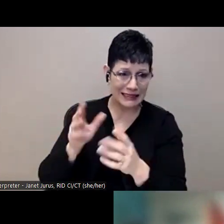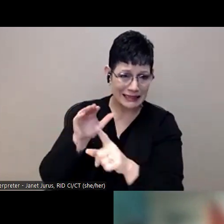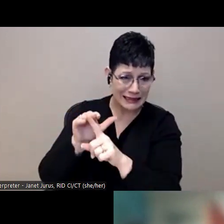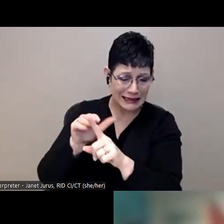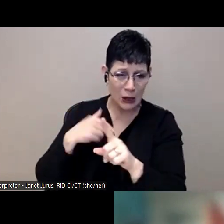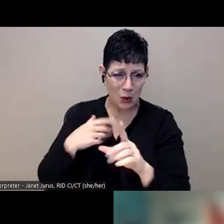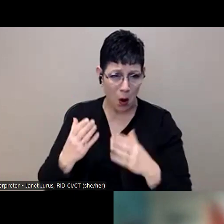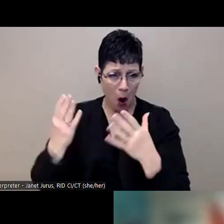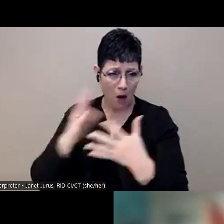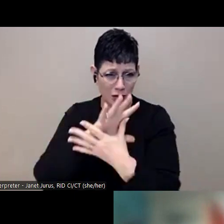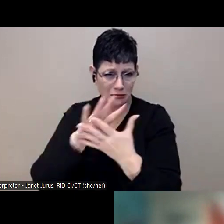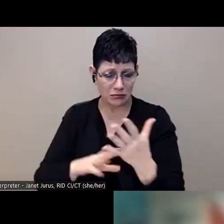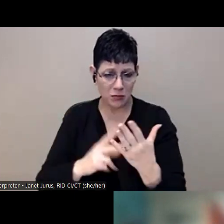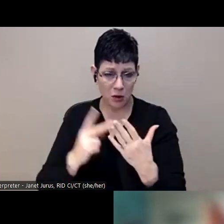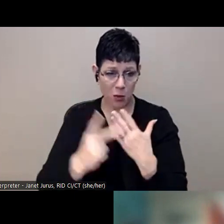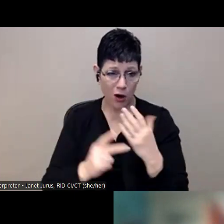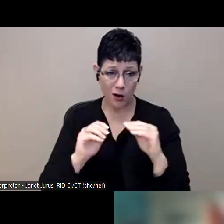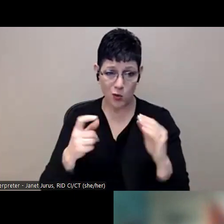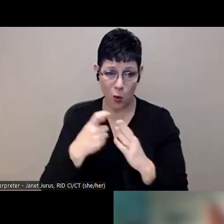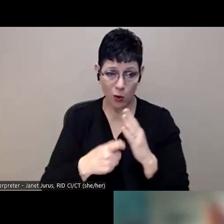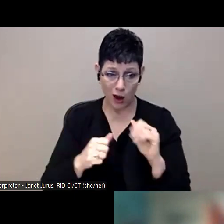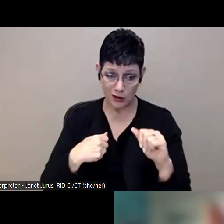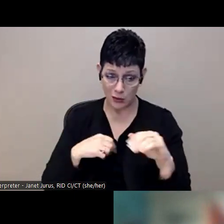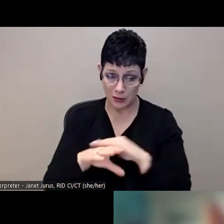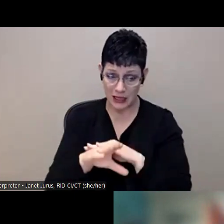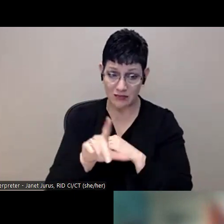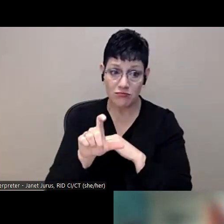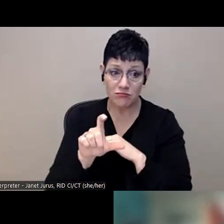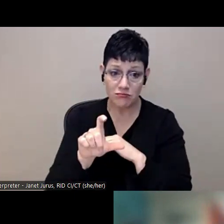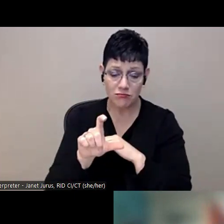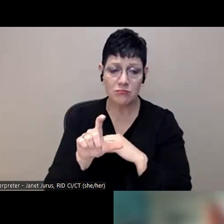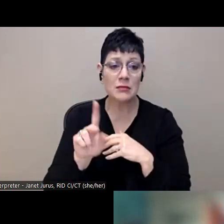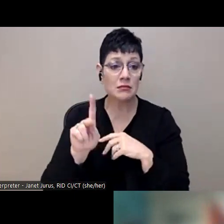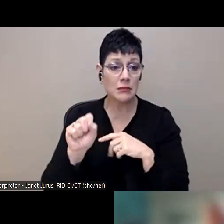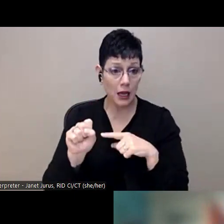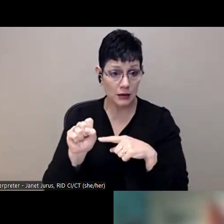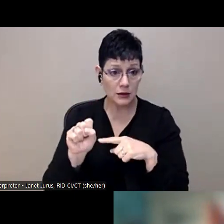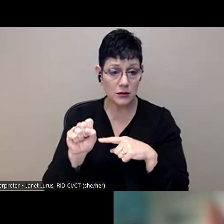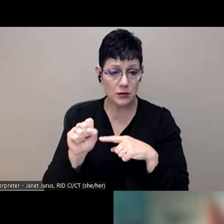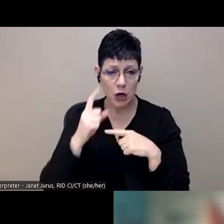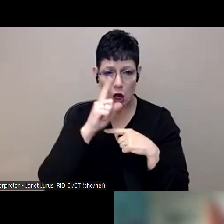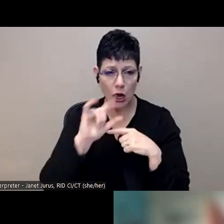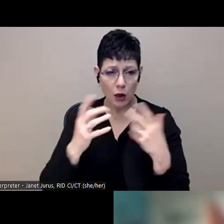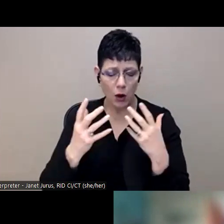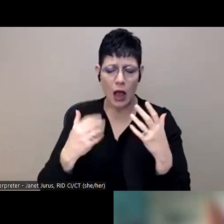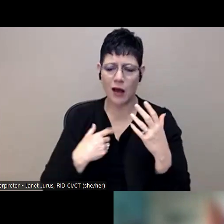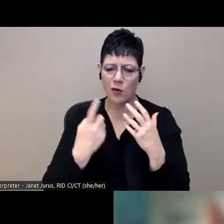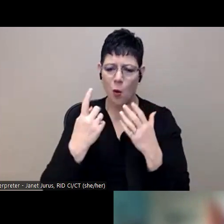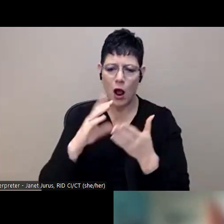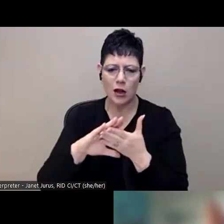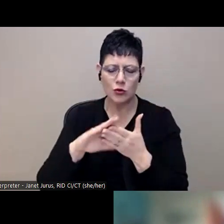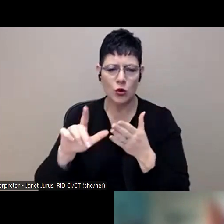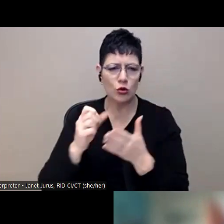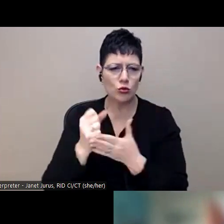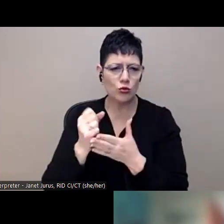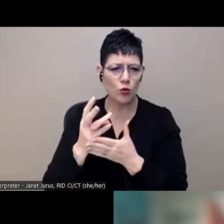programs. They are free of charge. Can we come in? Um, in Kansas, um, we have one school social worker